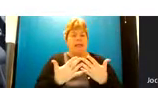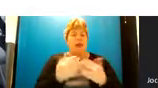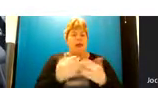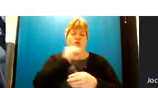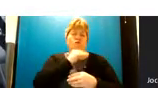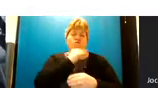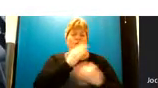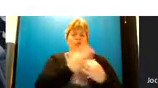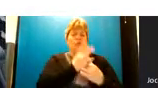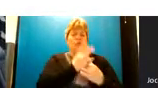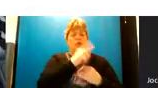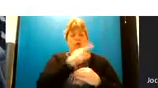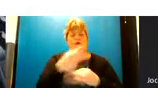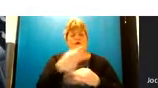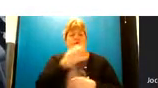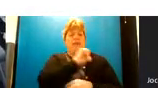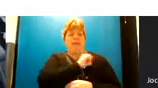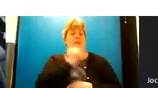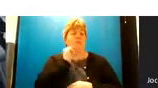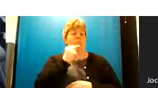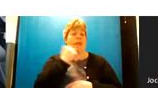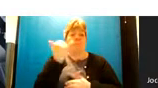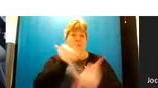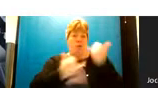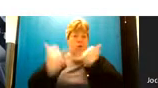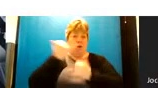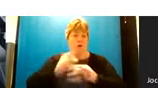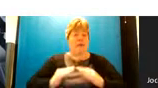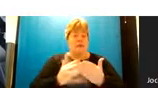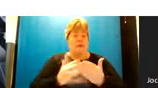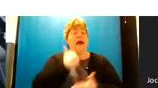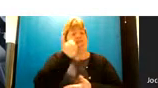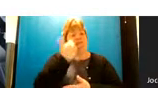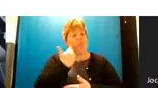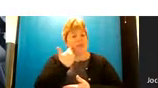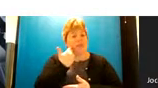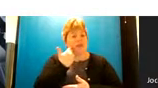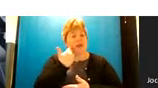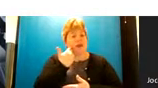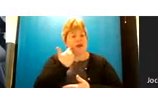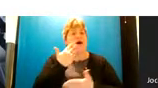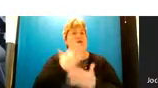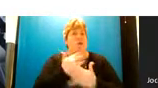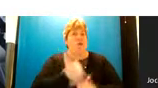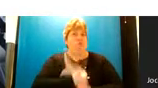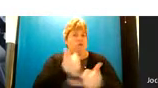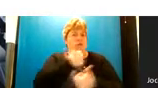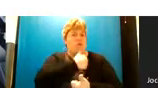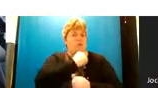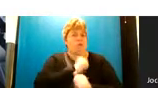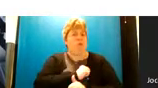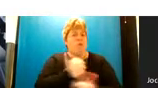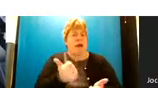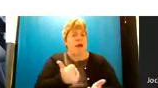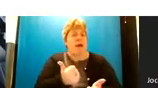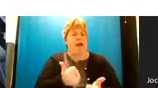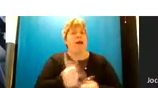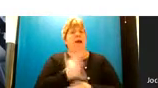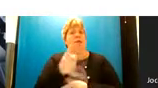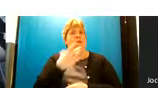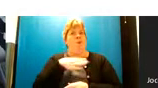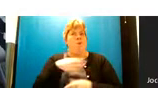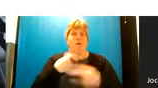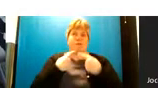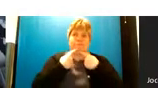between two and three thousand people are calling that service per month so so it is being well used but one of the things we want to do is just get the